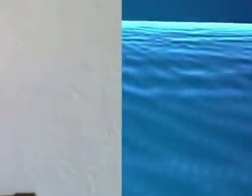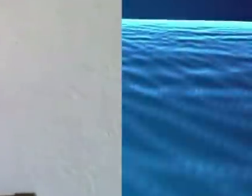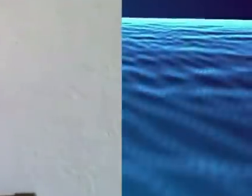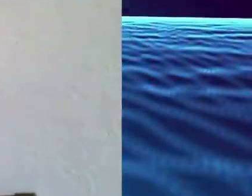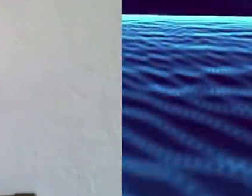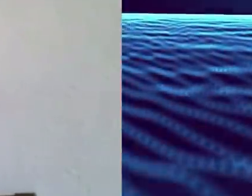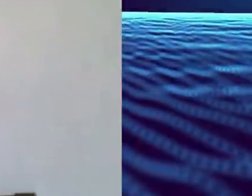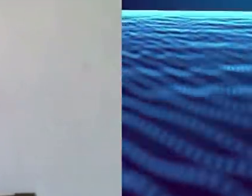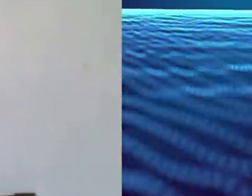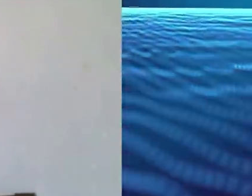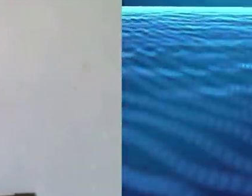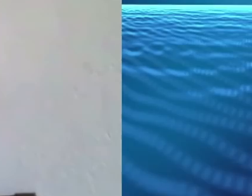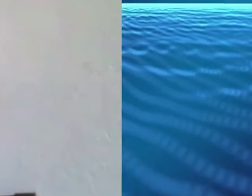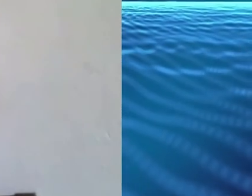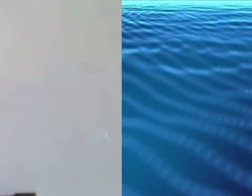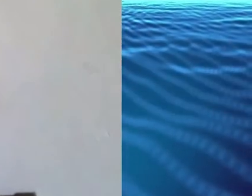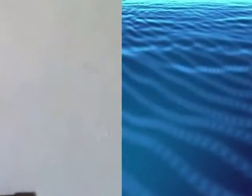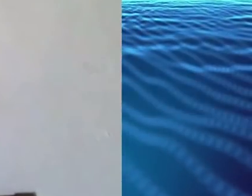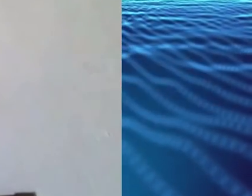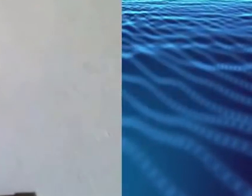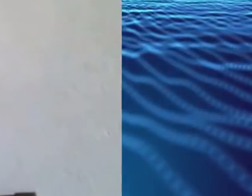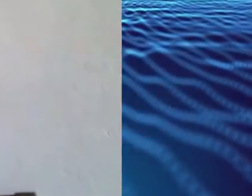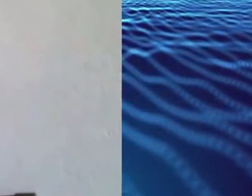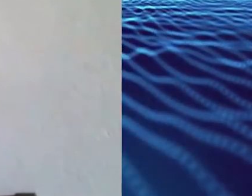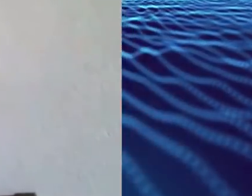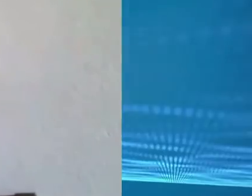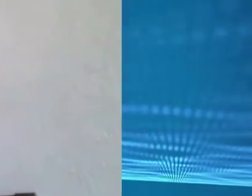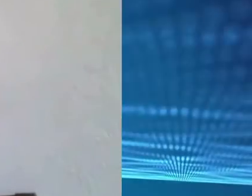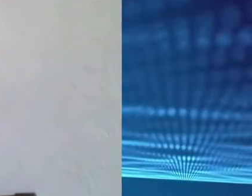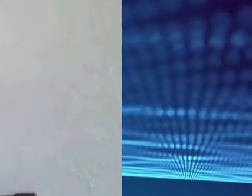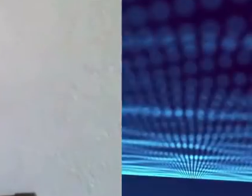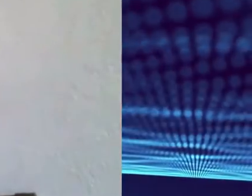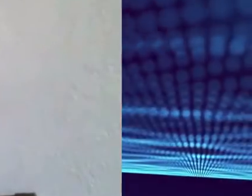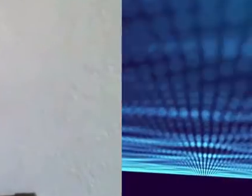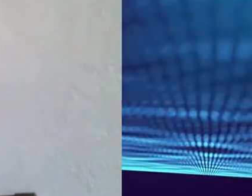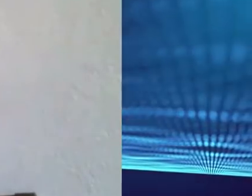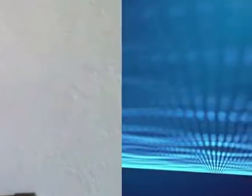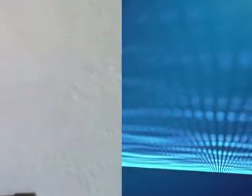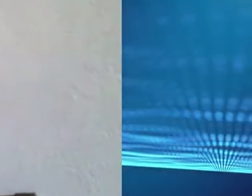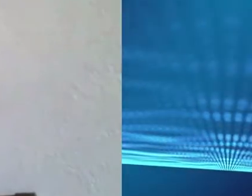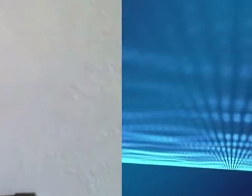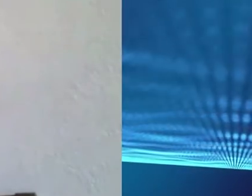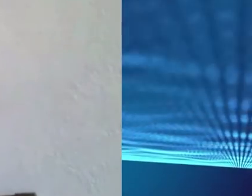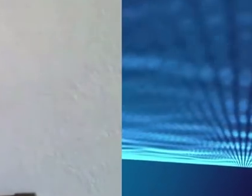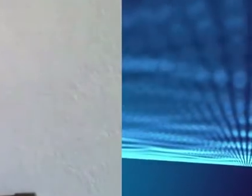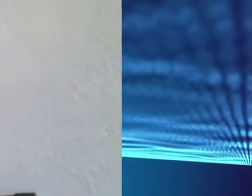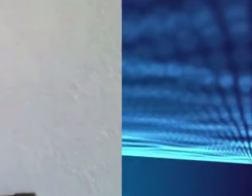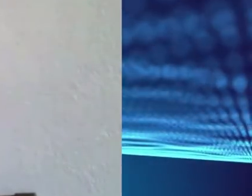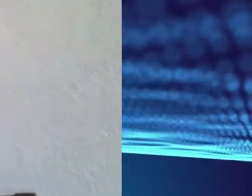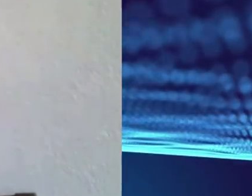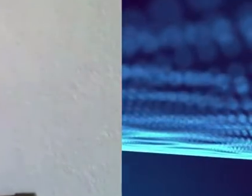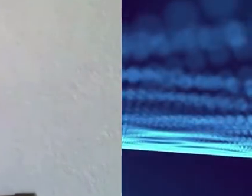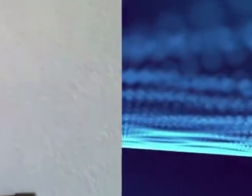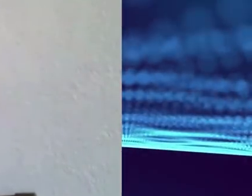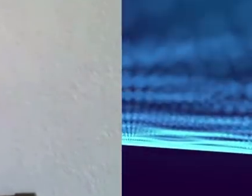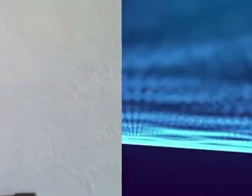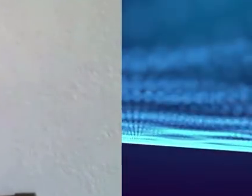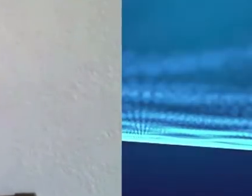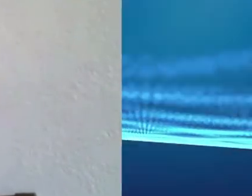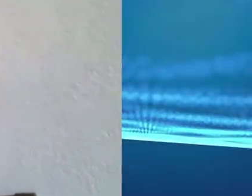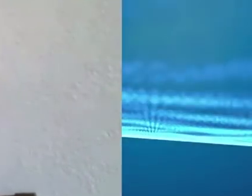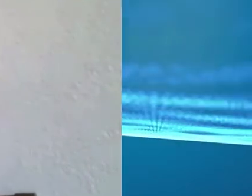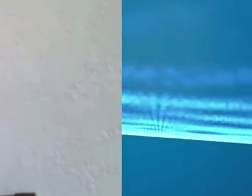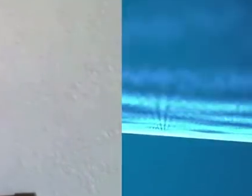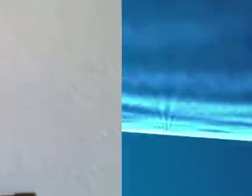the second thing I'd like to say is, you know, make a huge plug for vaccinations. Vaccines are safe,